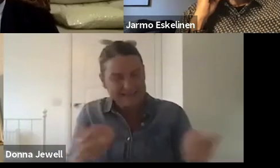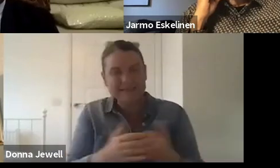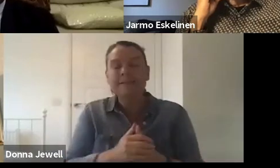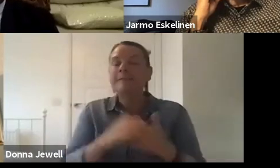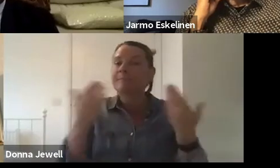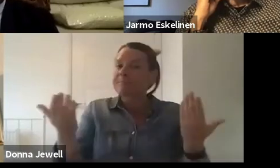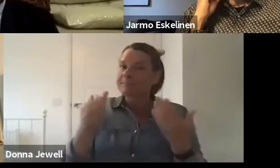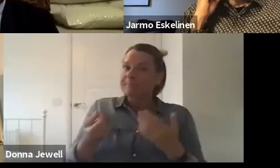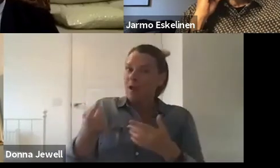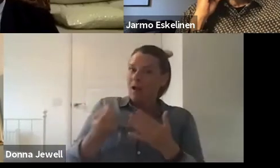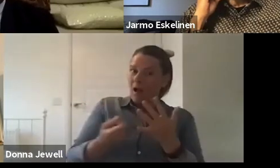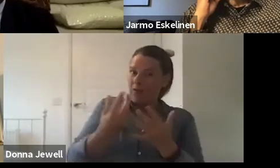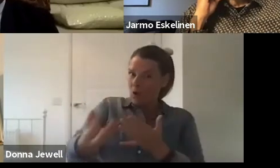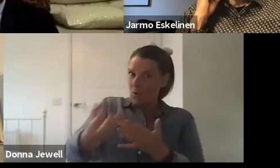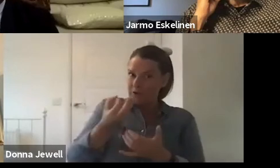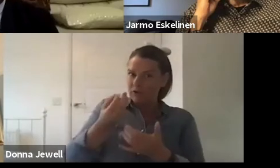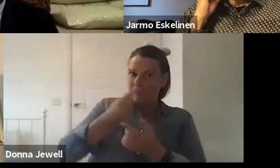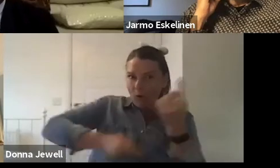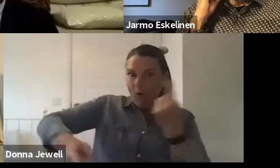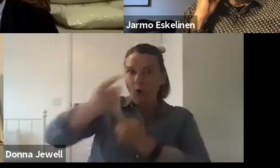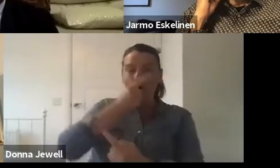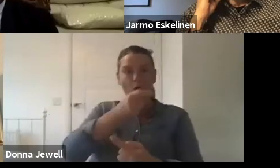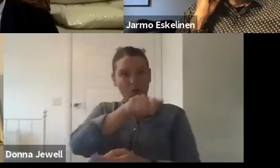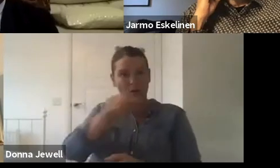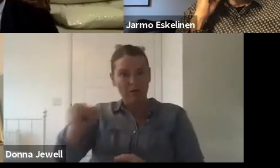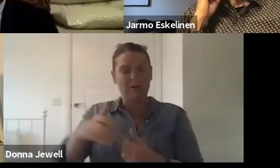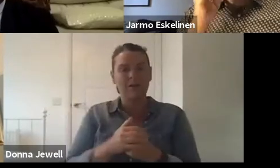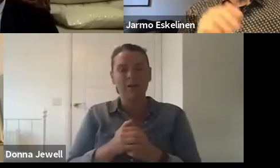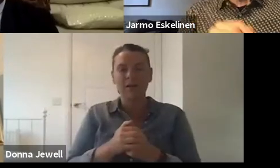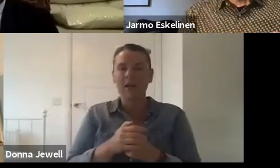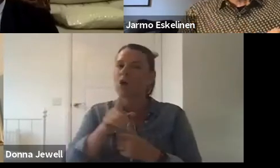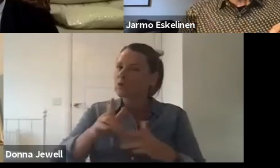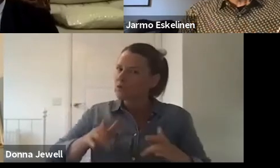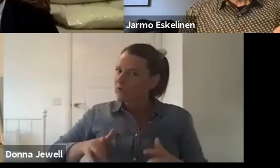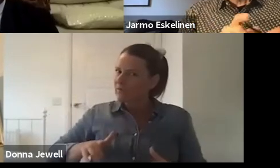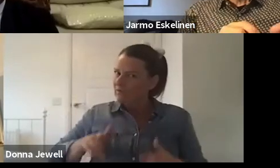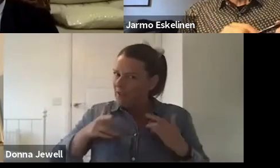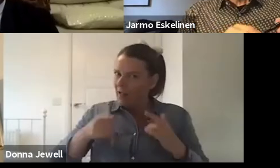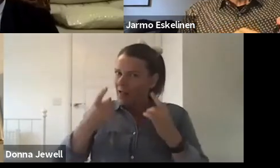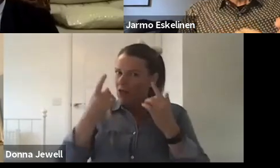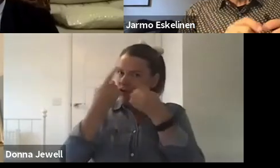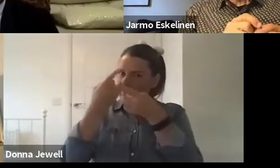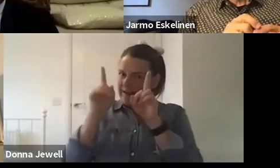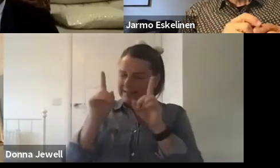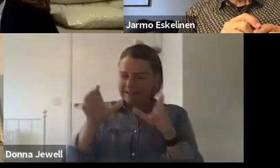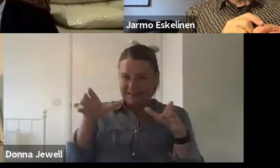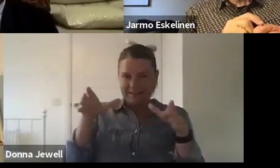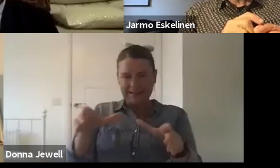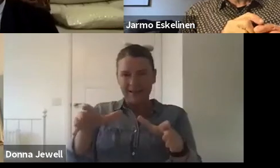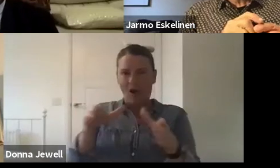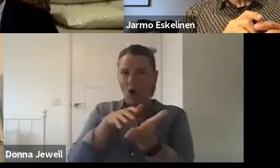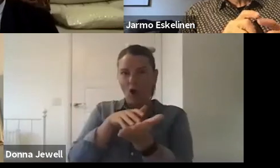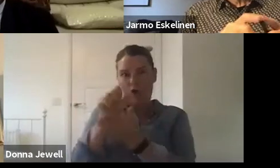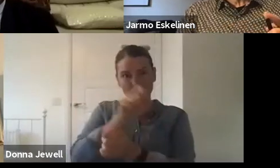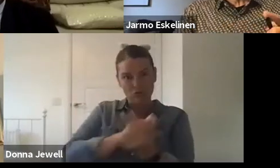is to all of the panellists. Do you find that the university cultural community has been able to imagine post